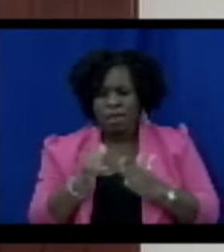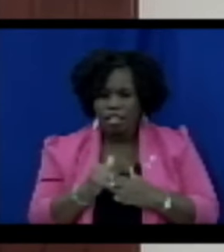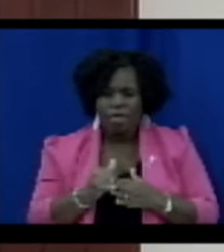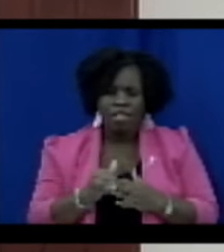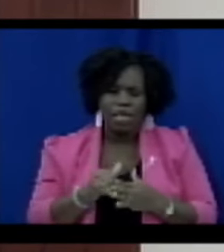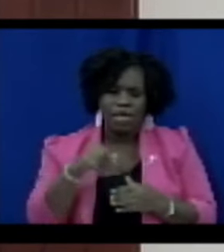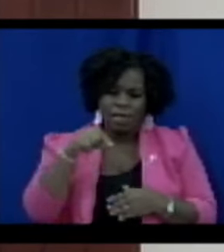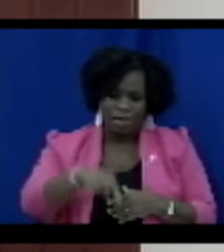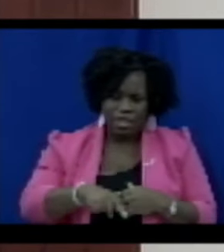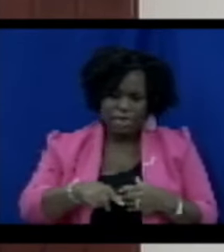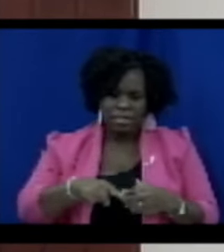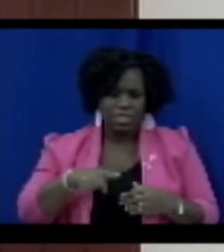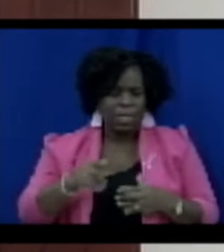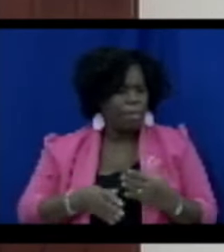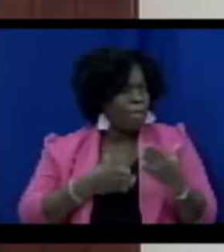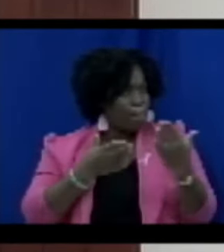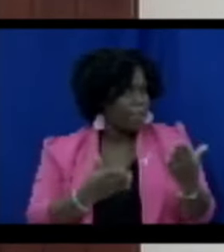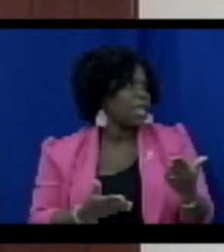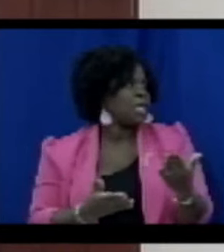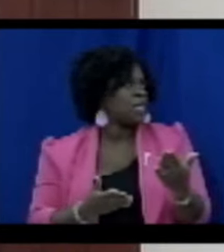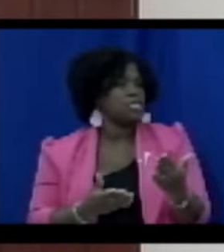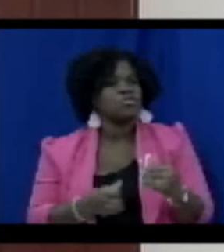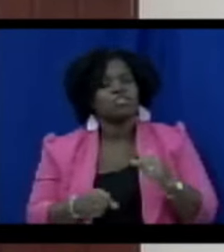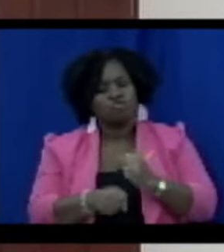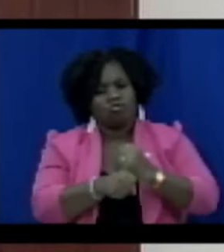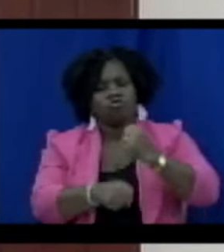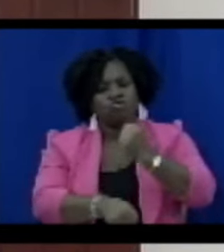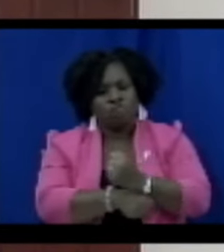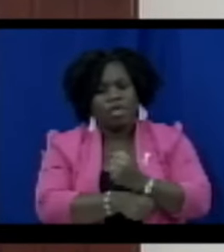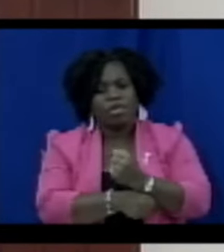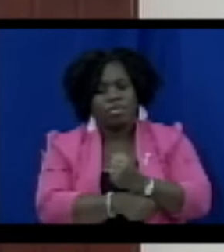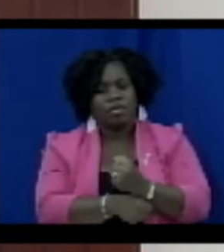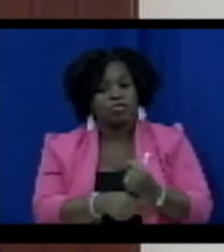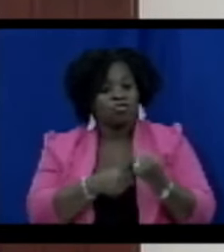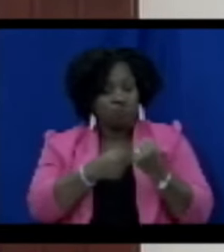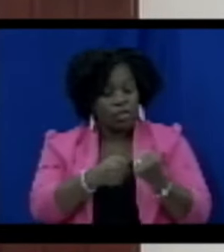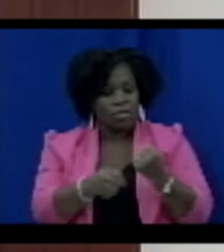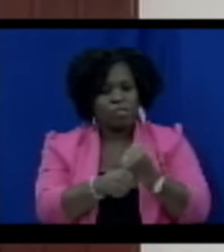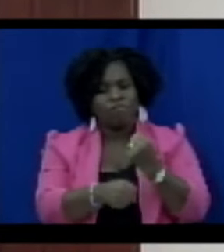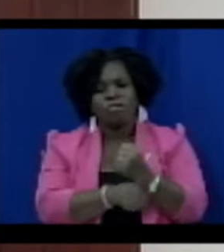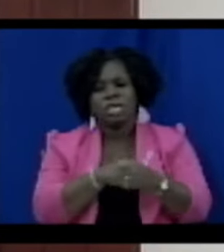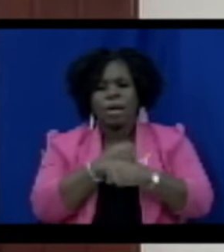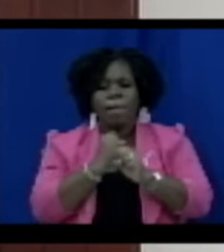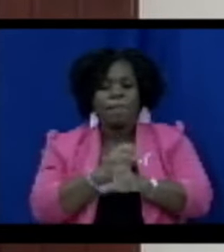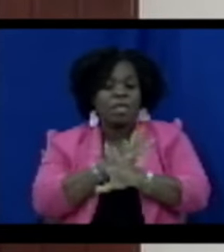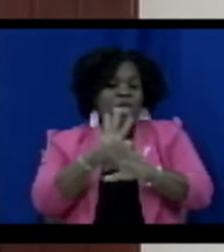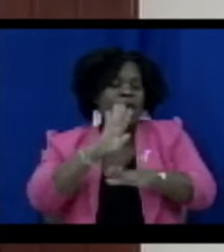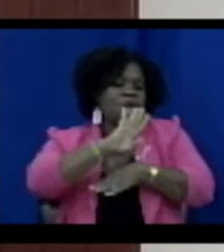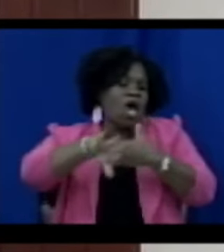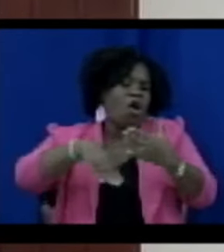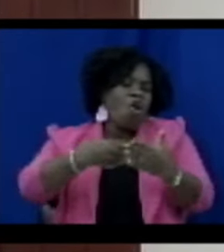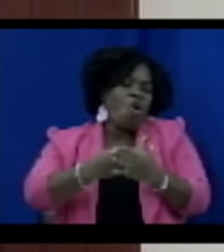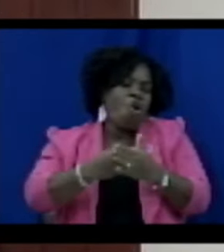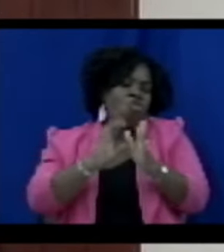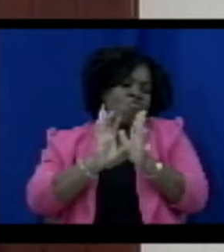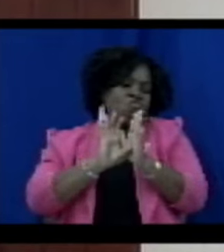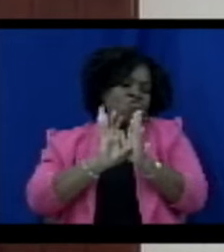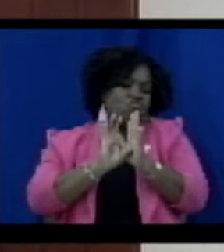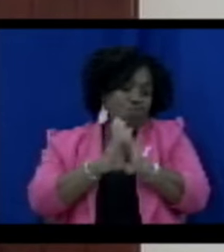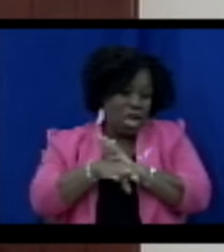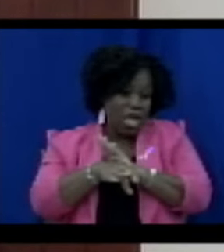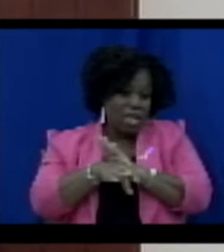2023, strengthens those foundations, making it clear that all crime does not pay